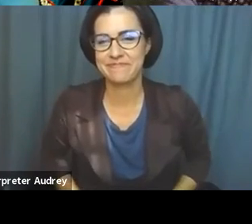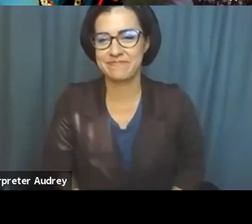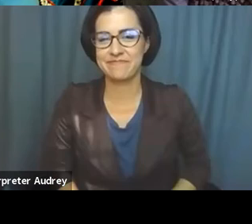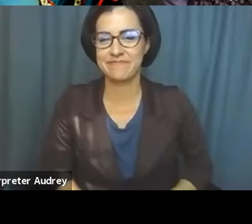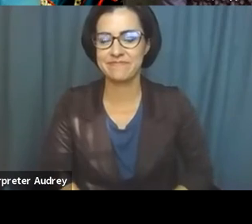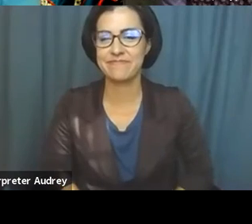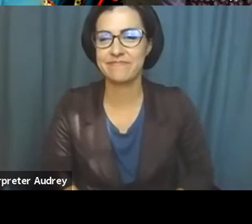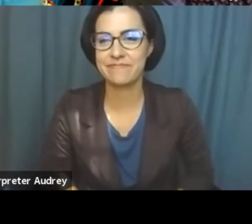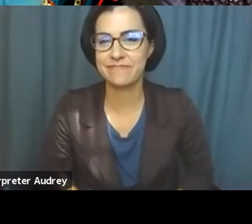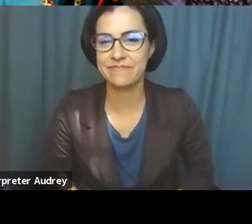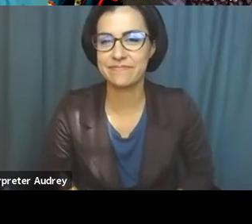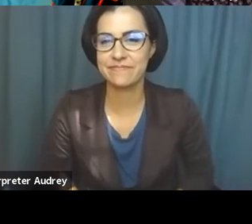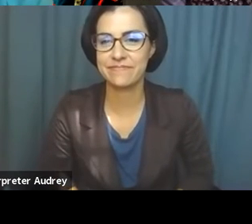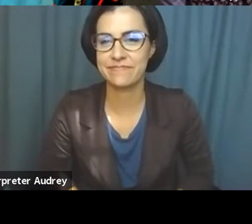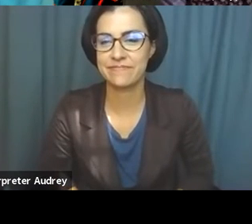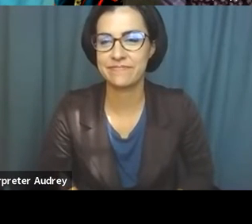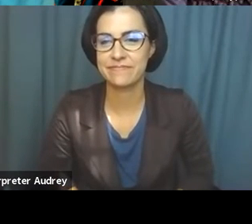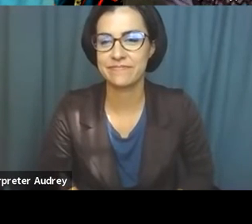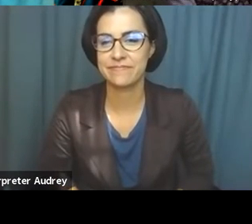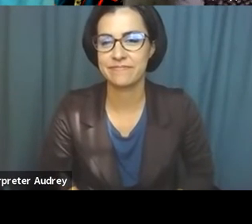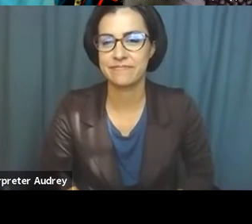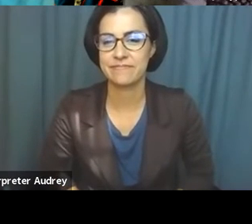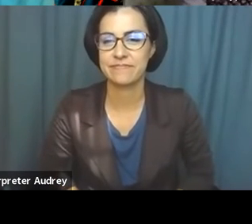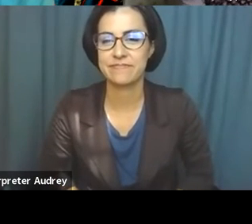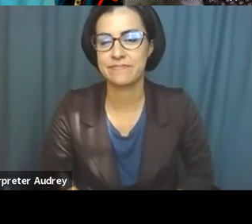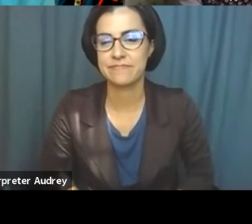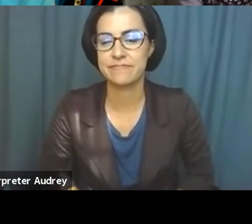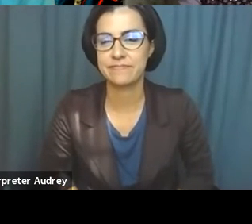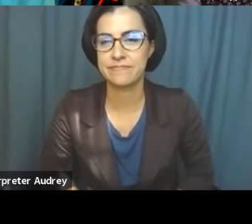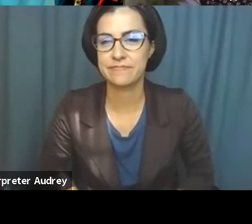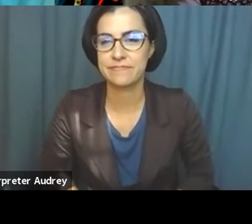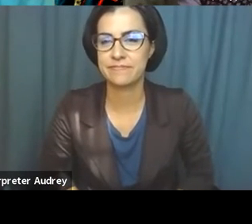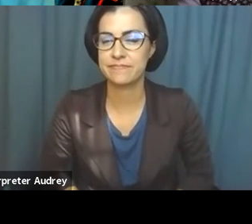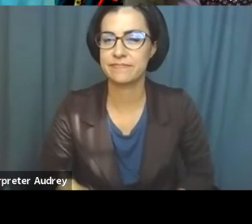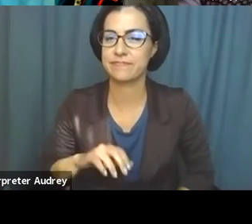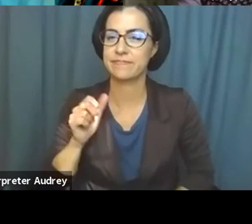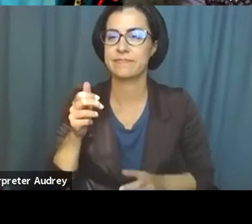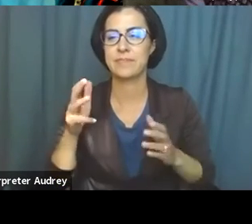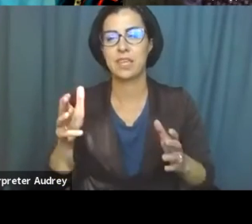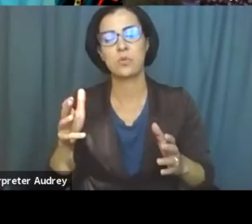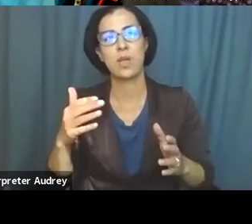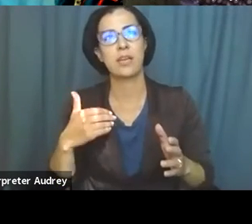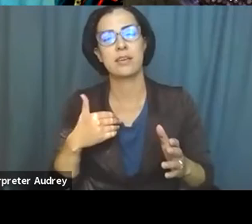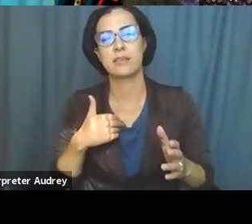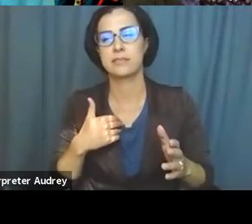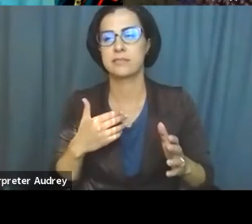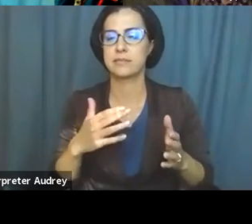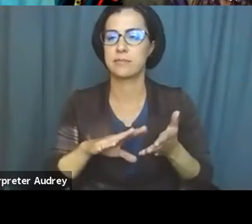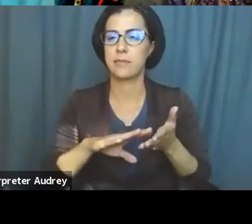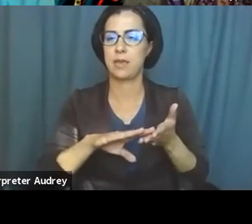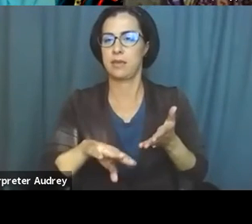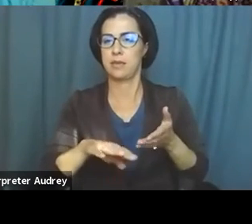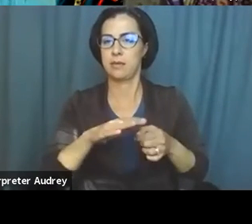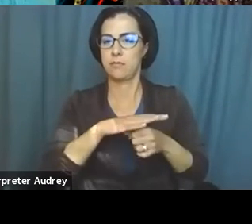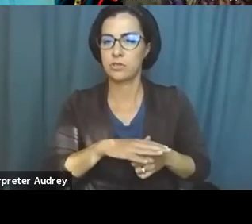Um, other ways that my marginalized, um, I am, I'm estranged